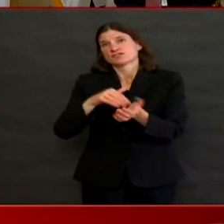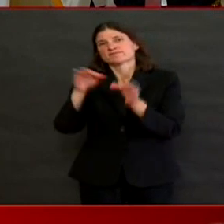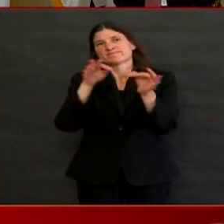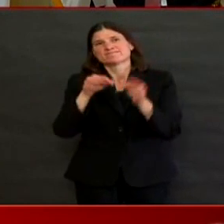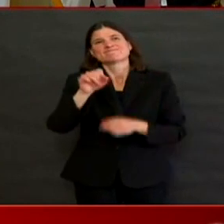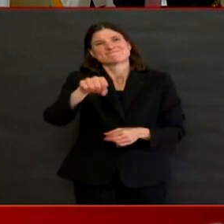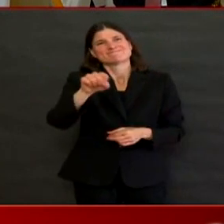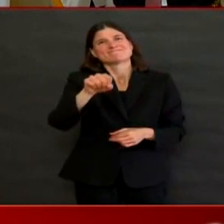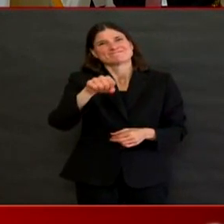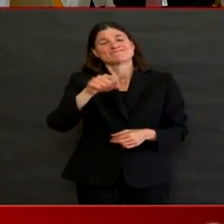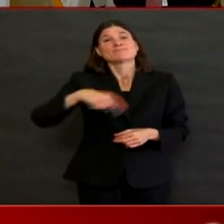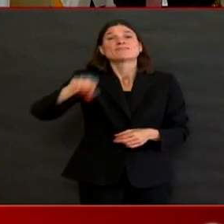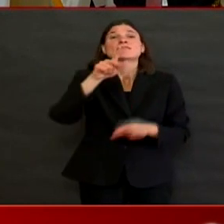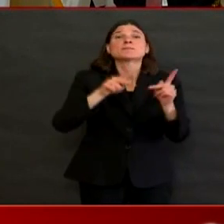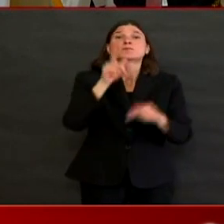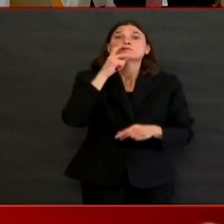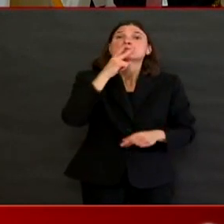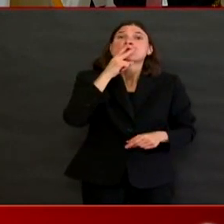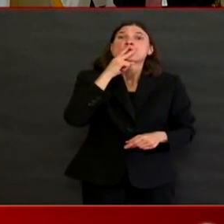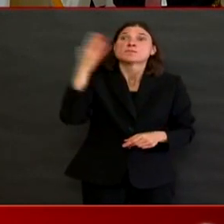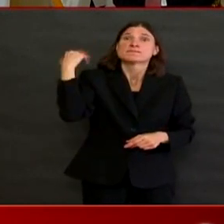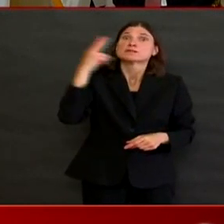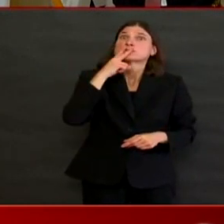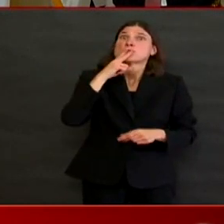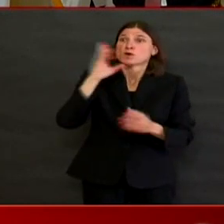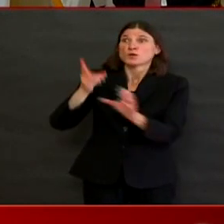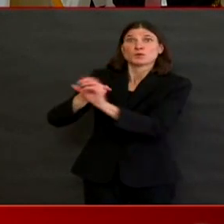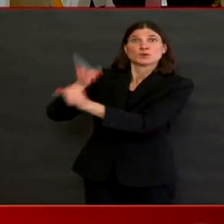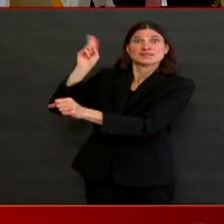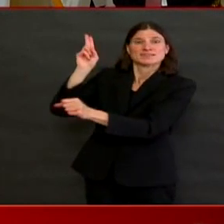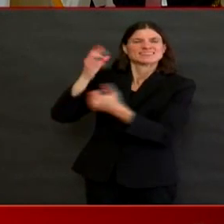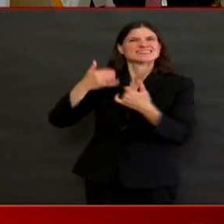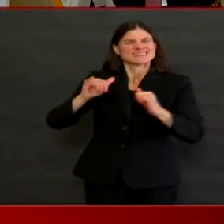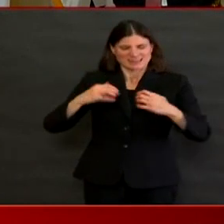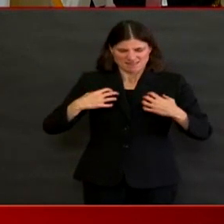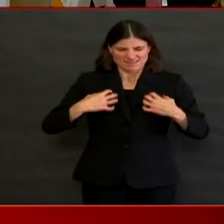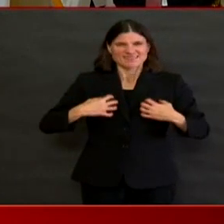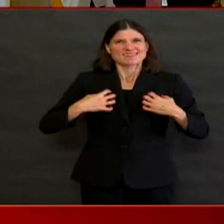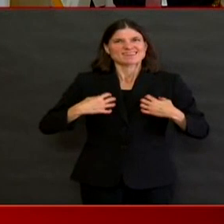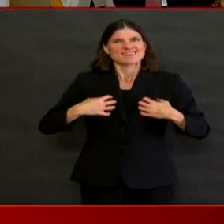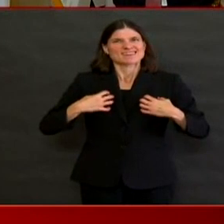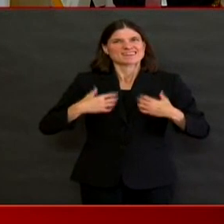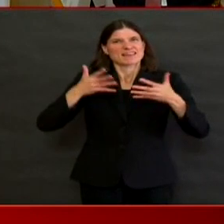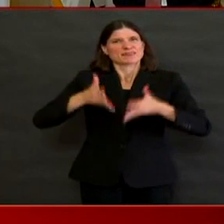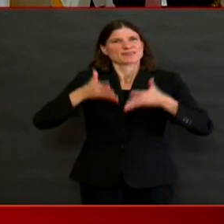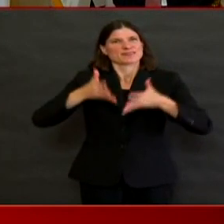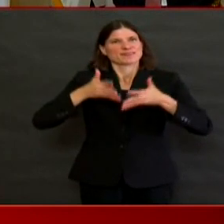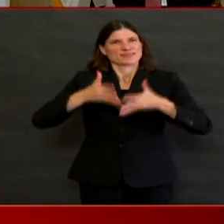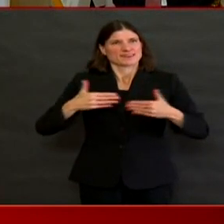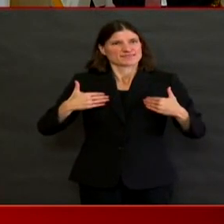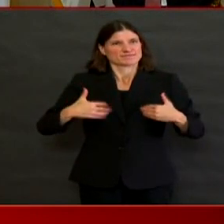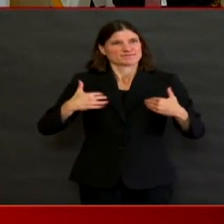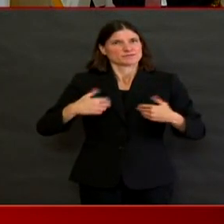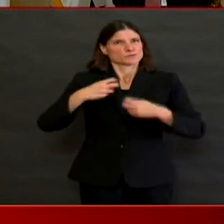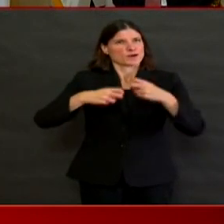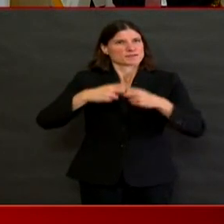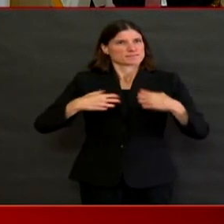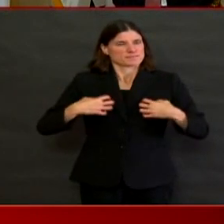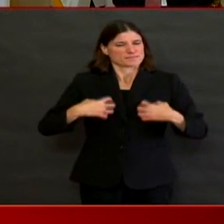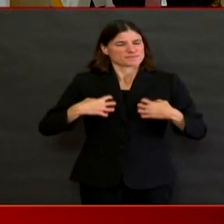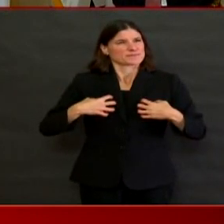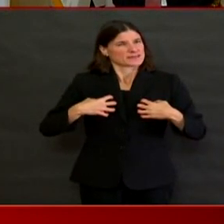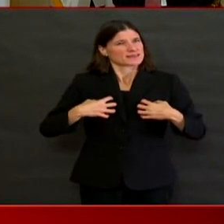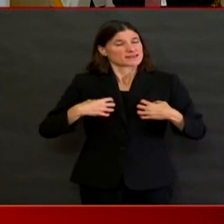associated with being a former smoker and are having a little bit more of a challenging time with